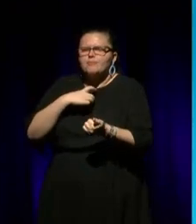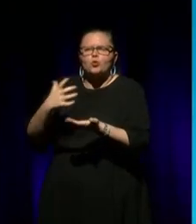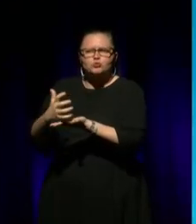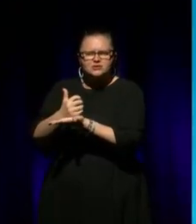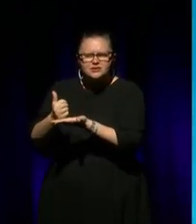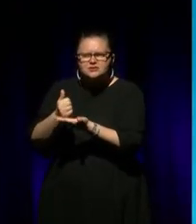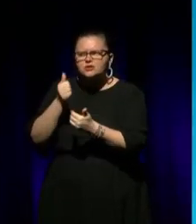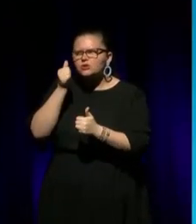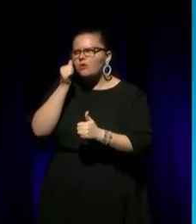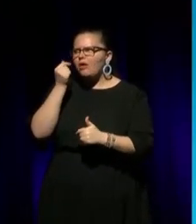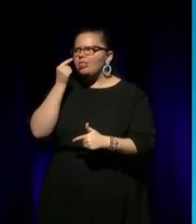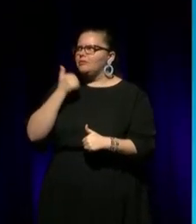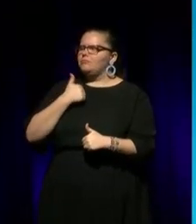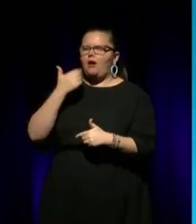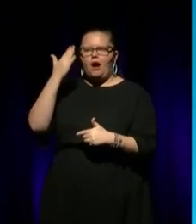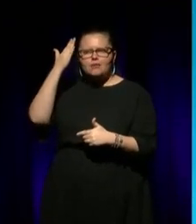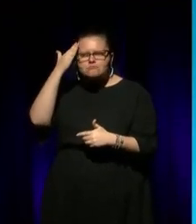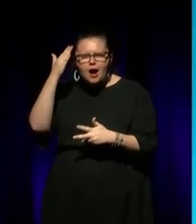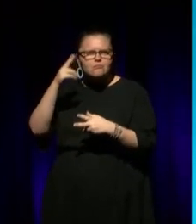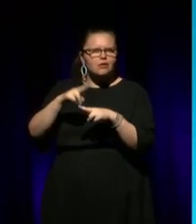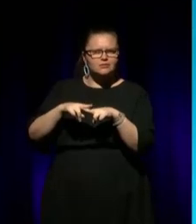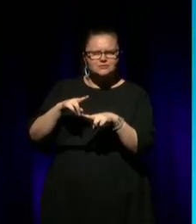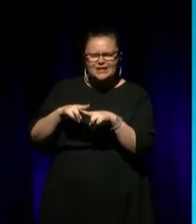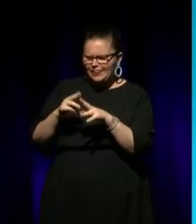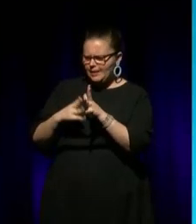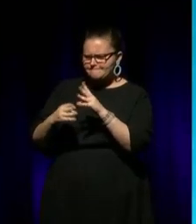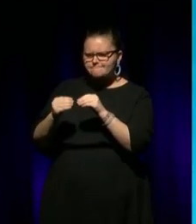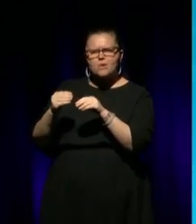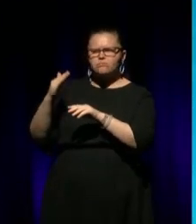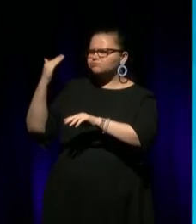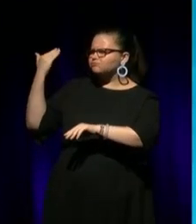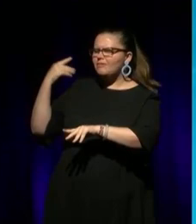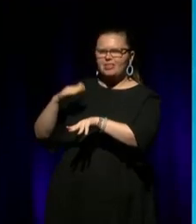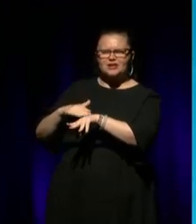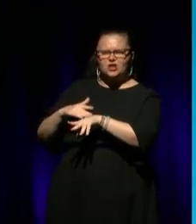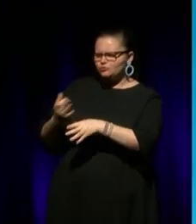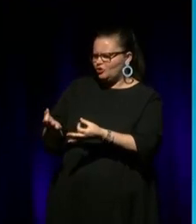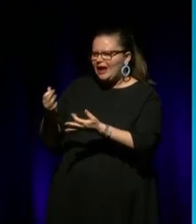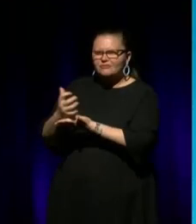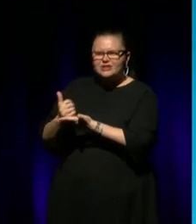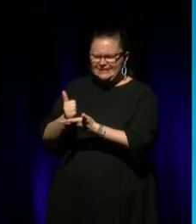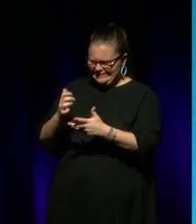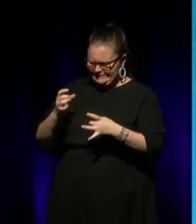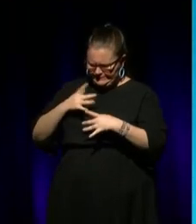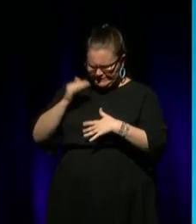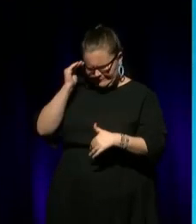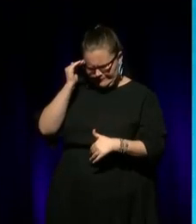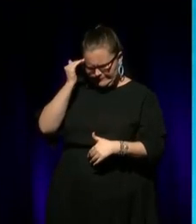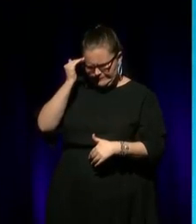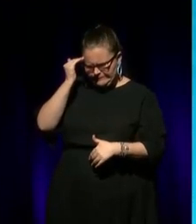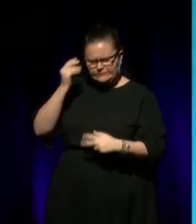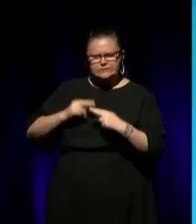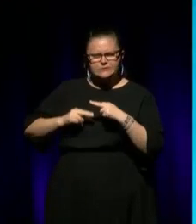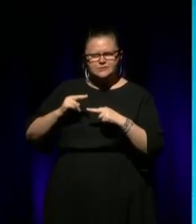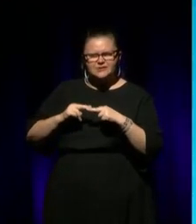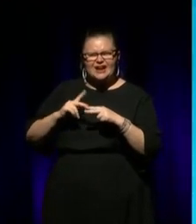dad and my mum, you know, like they didn't, mob just didn't have that resource, you just had to build that resilience, you know, and, that's